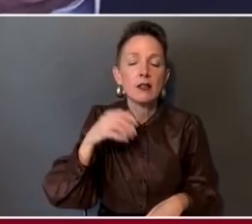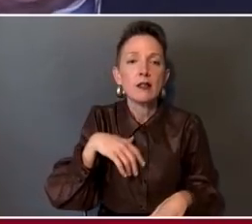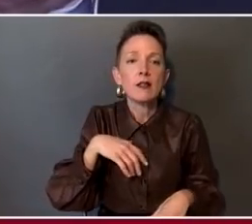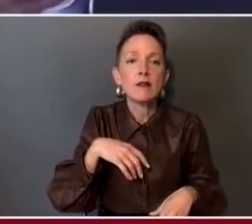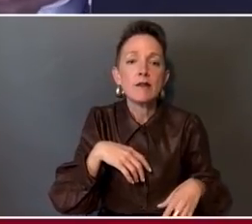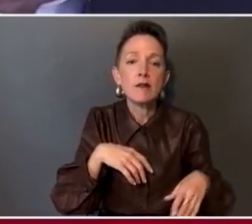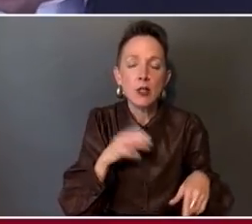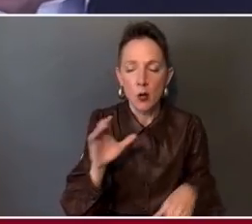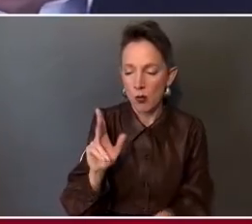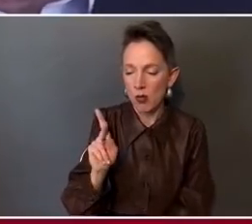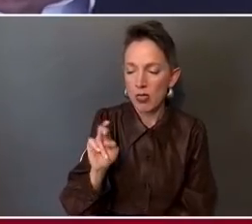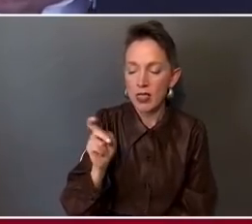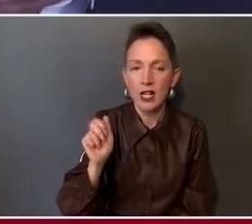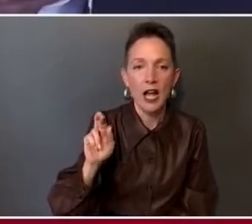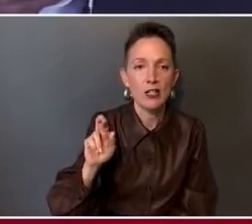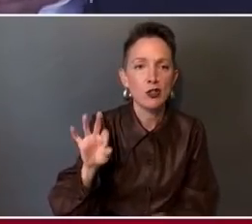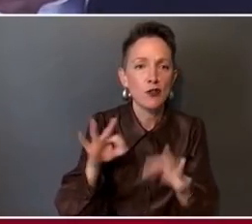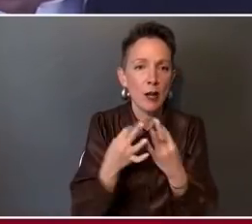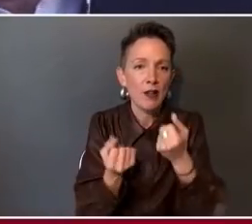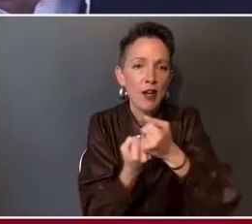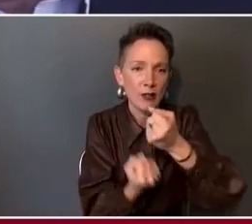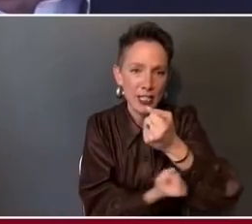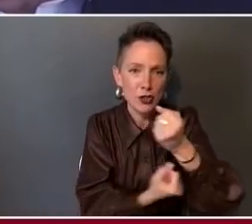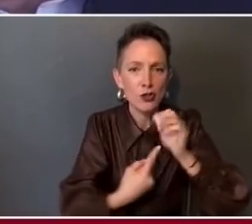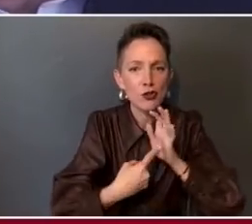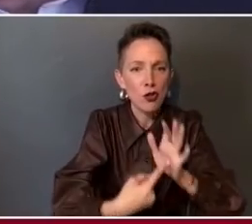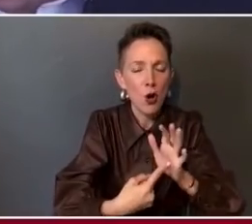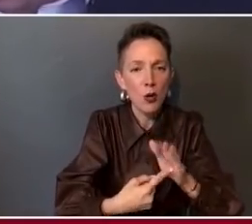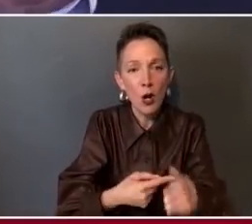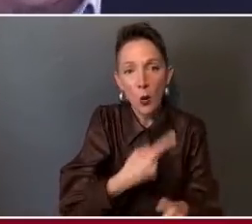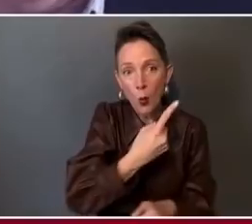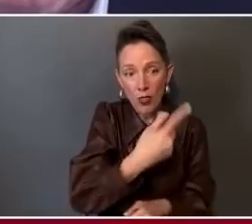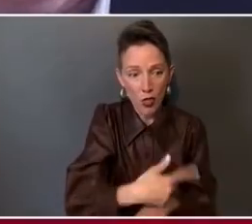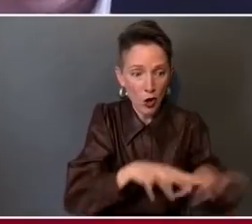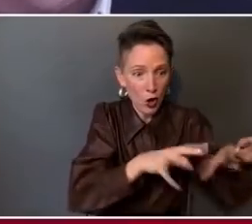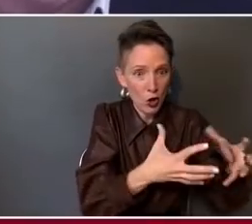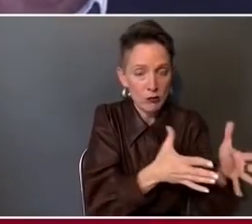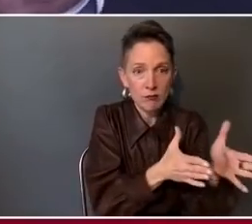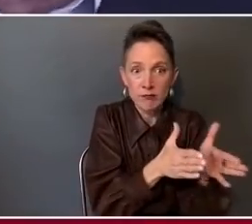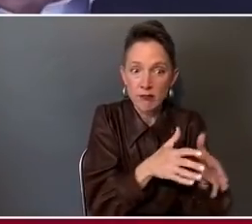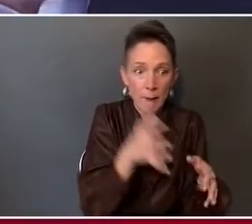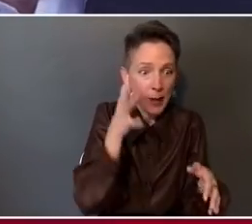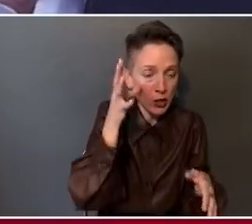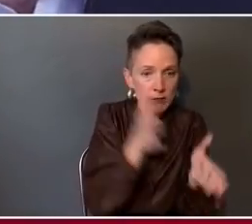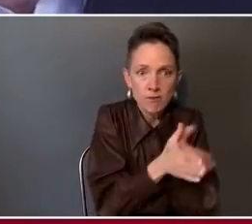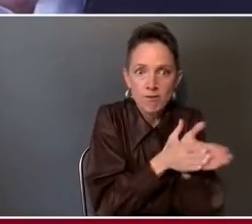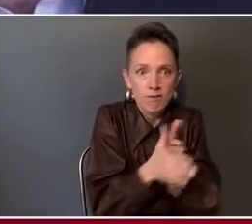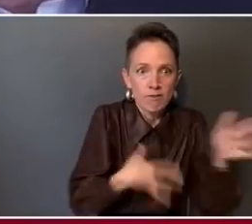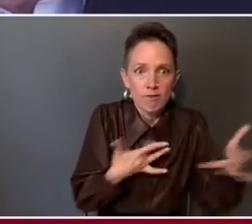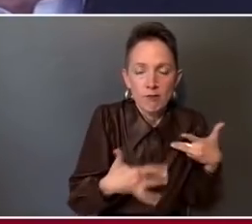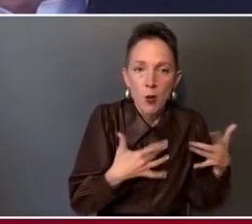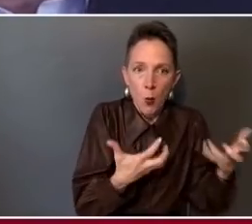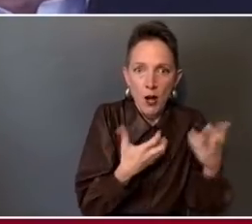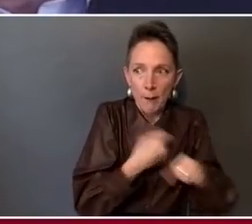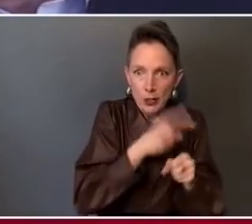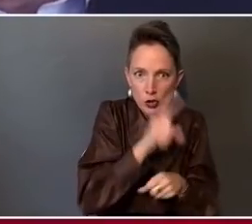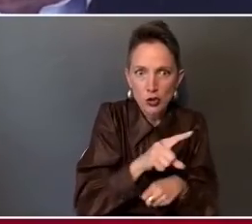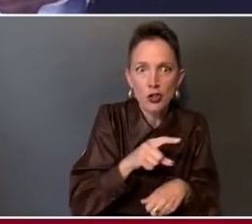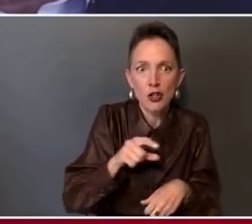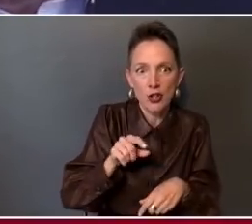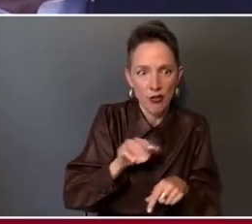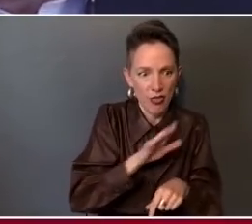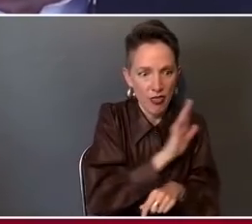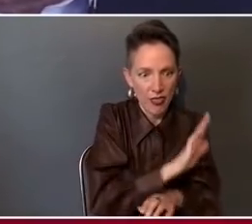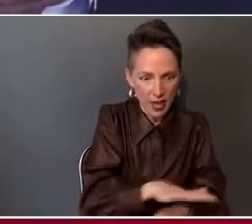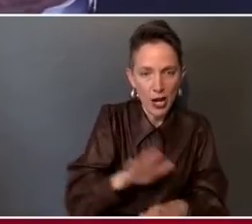Foundation data has clearly shown that about a third of parents couldn't wait to get the vaccine for their kids. They were the ones calling 12 clinics a